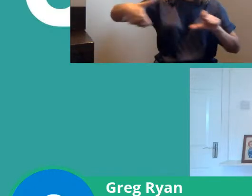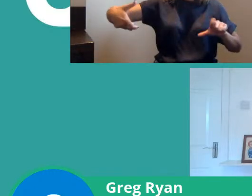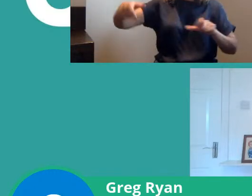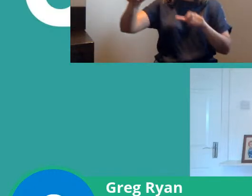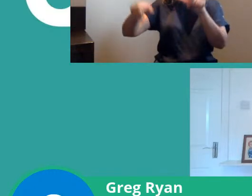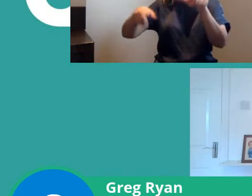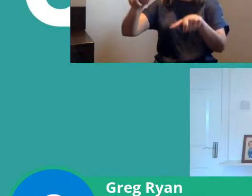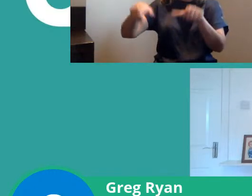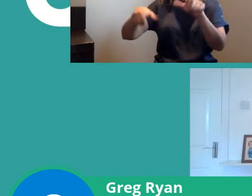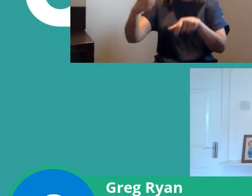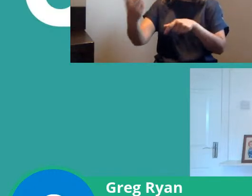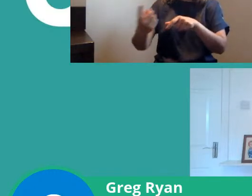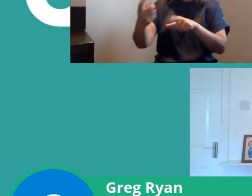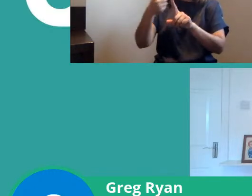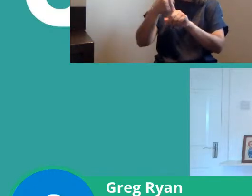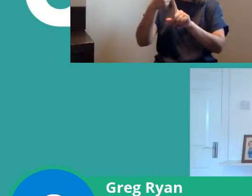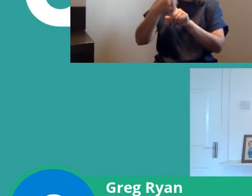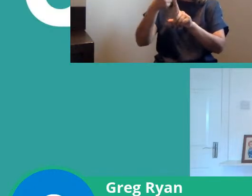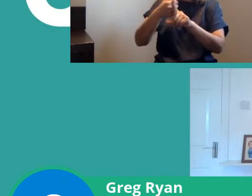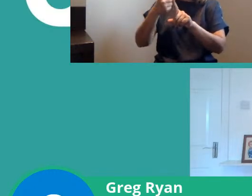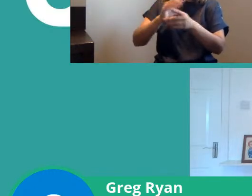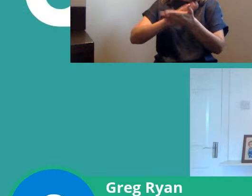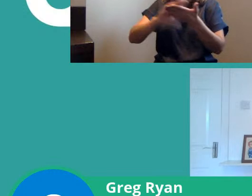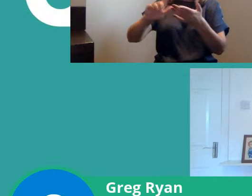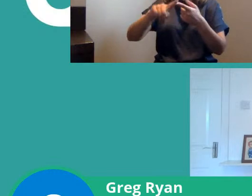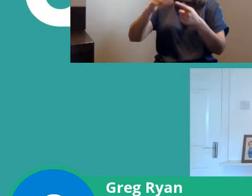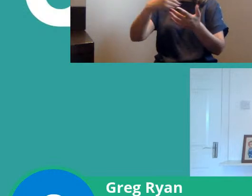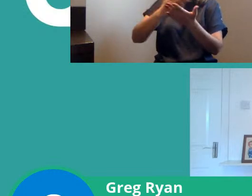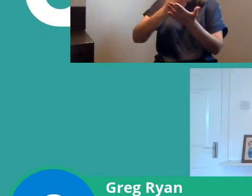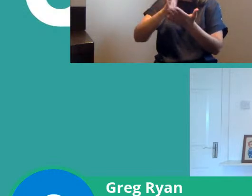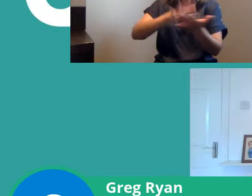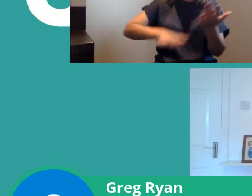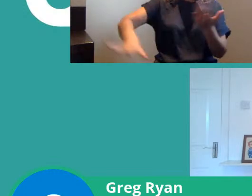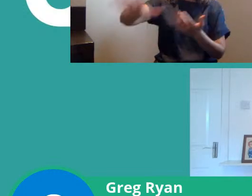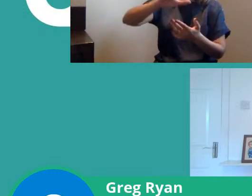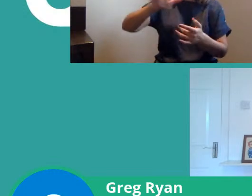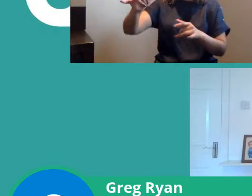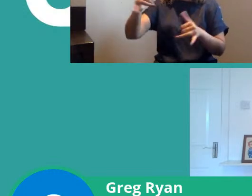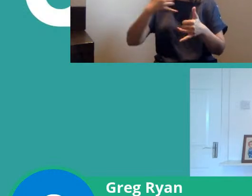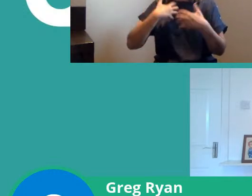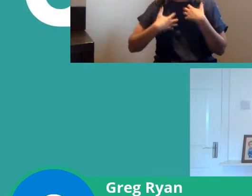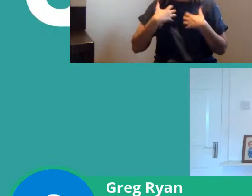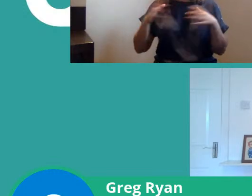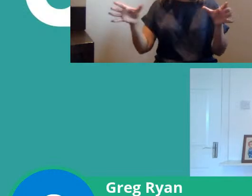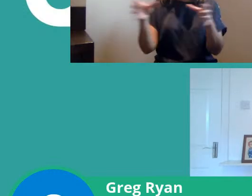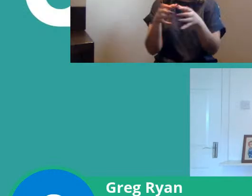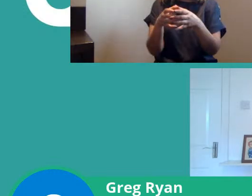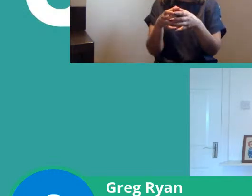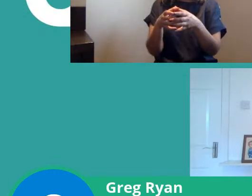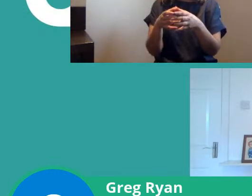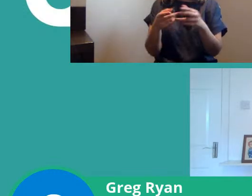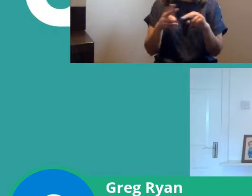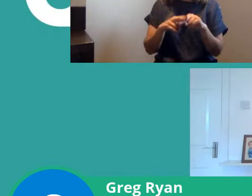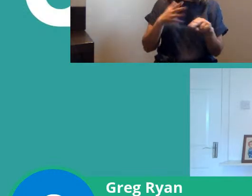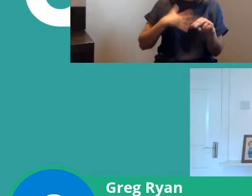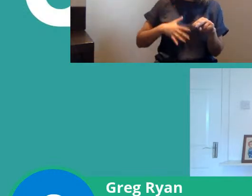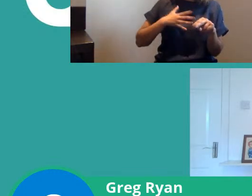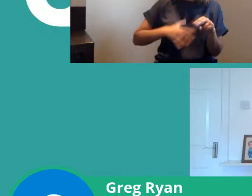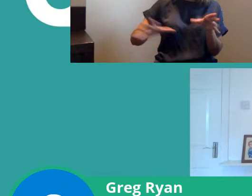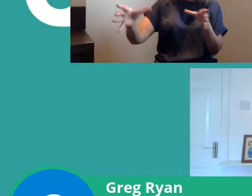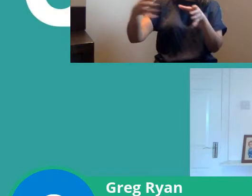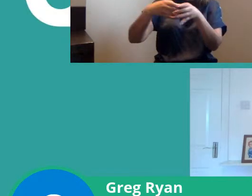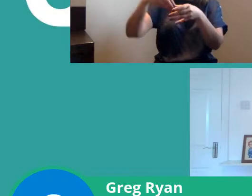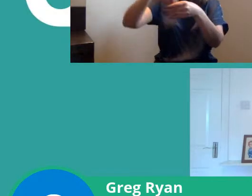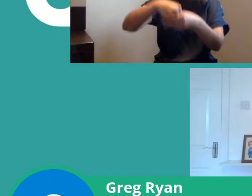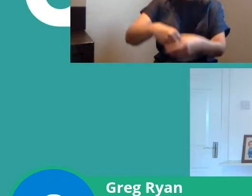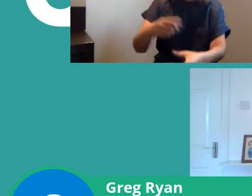who are activists across the higher education sector who might be interested in doing it together and if you want to form a group on that kind of